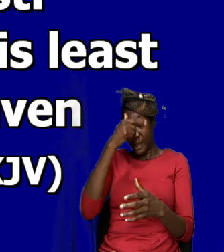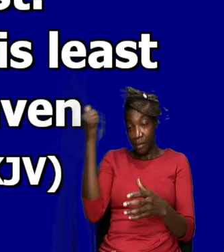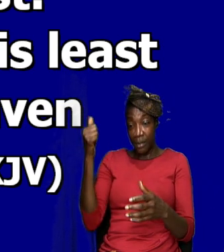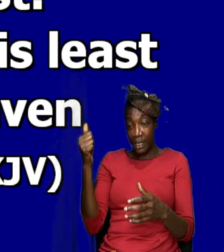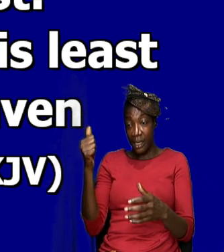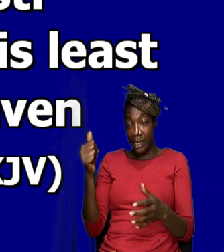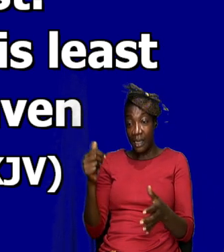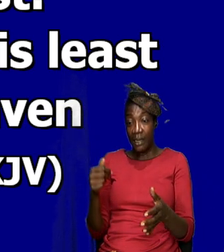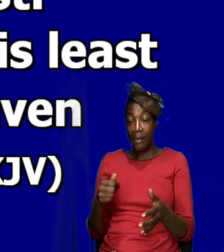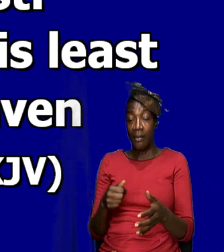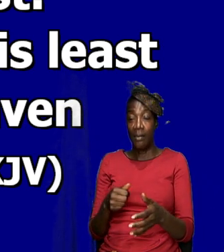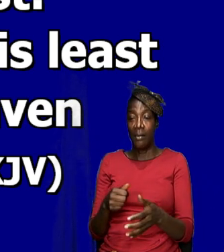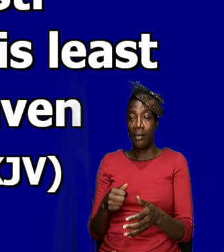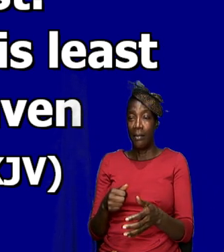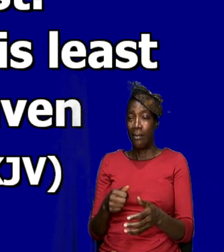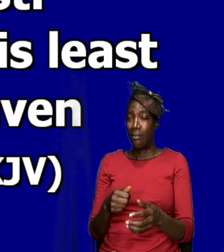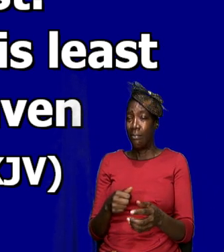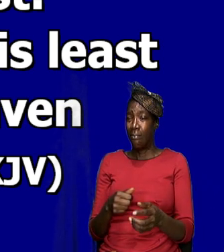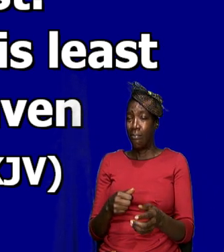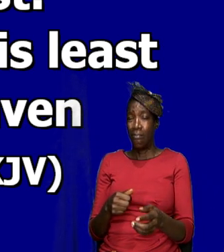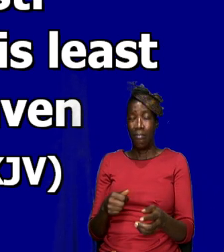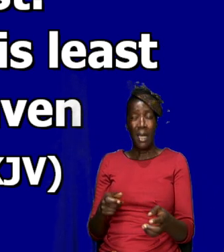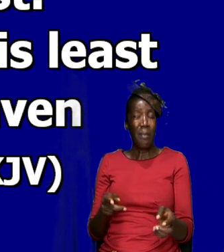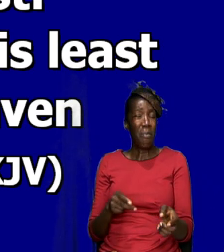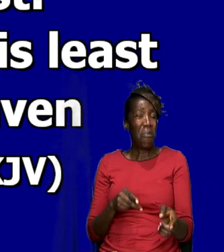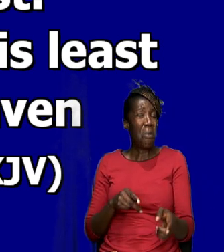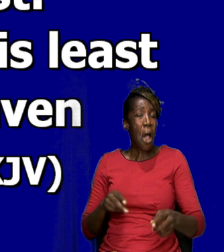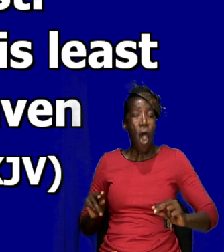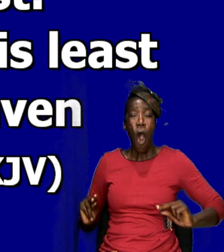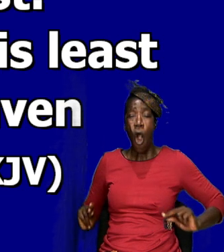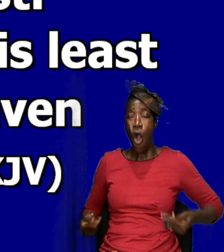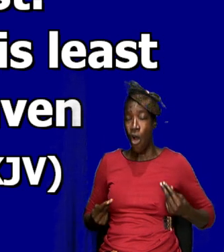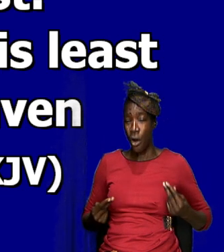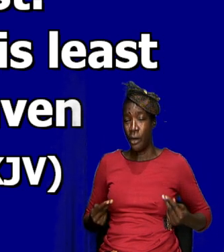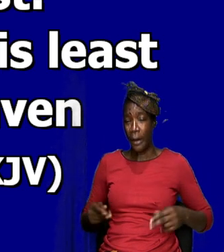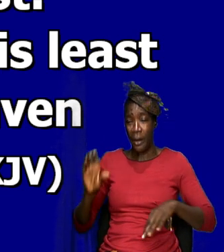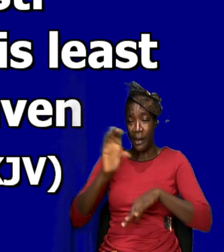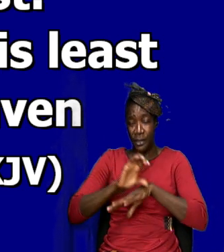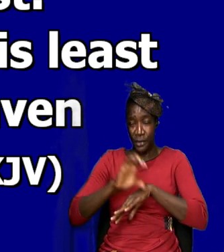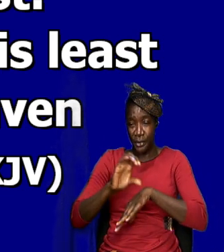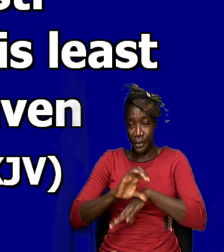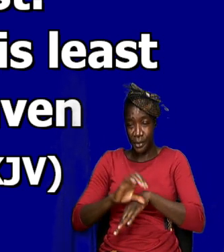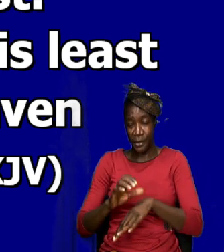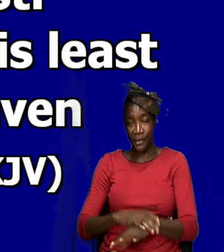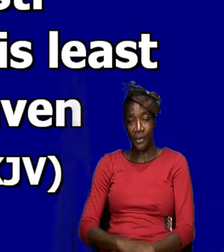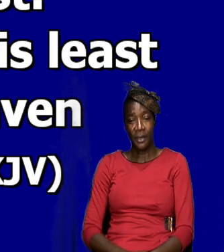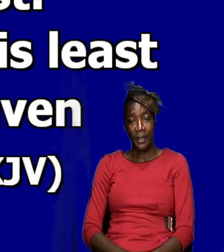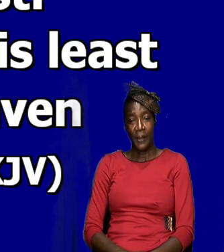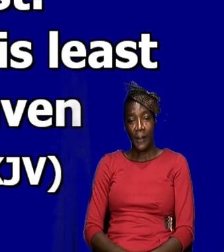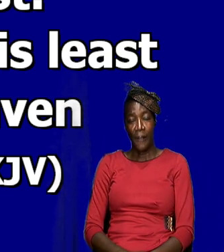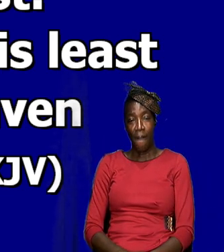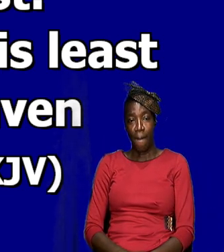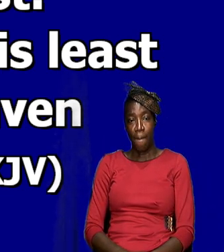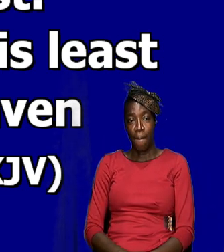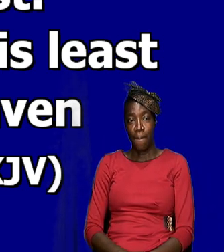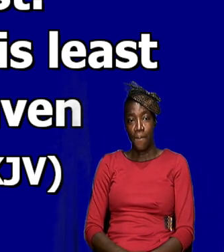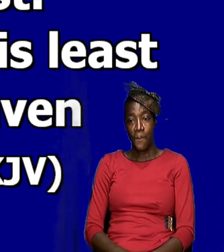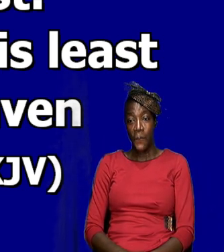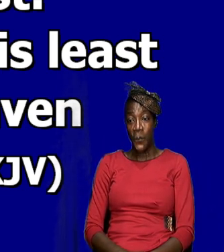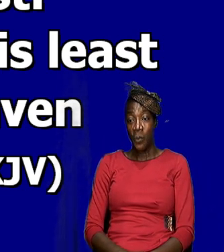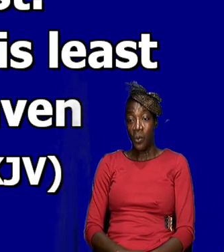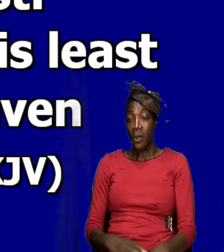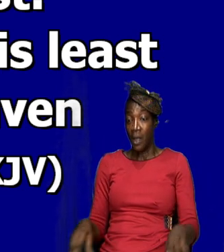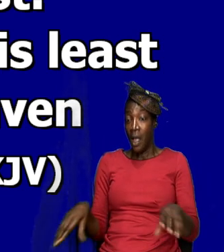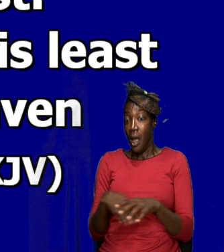persecuted the church he said that he was the least among the saints